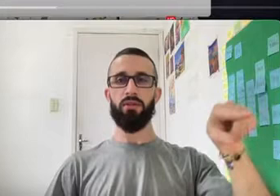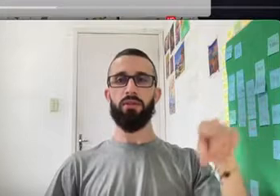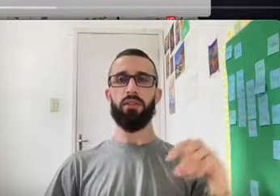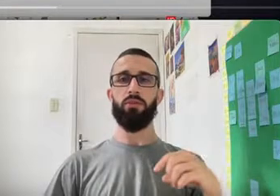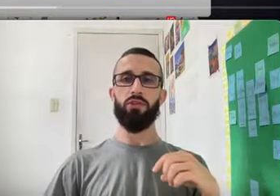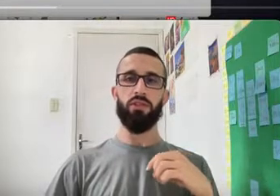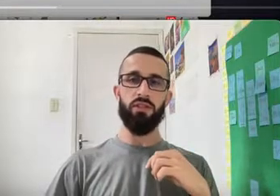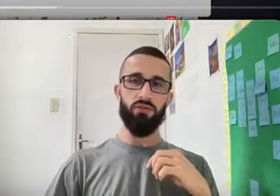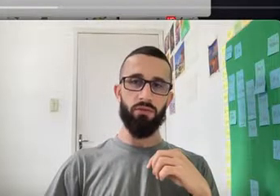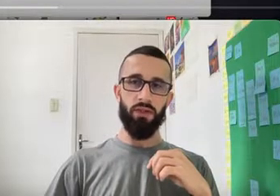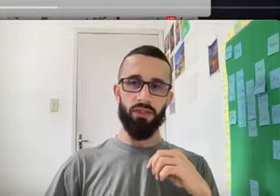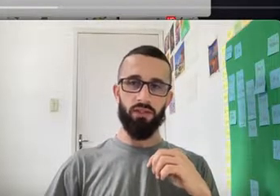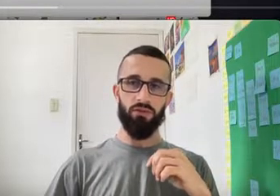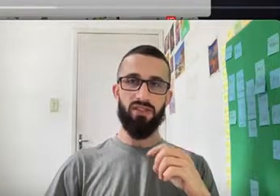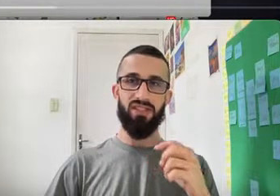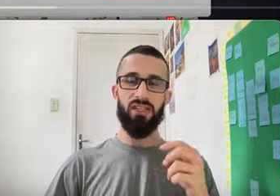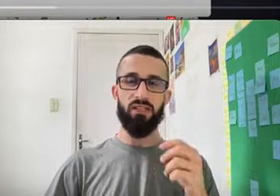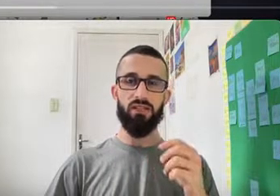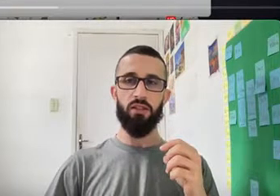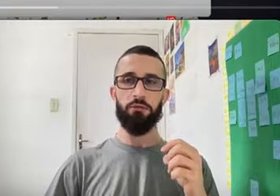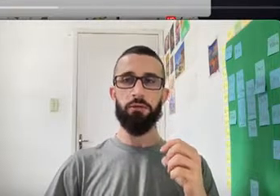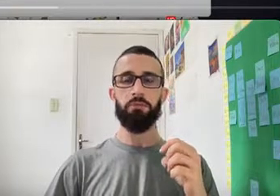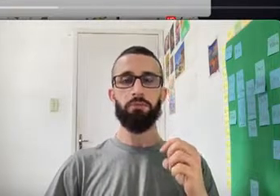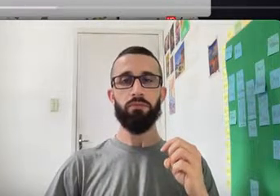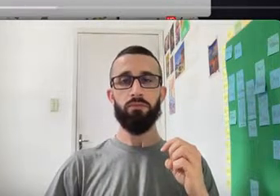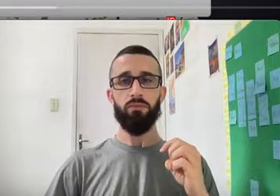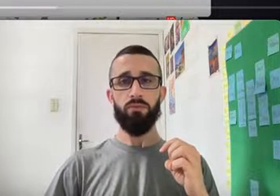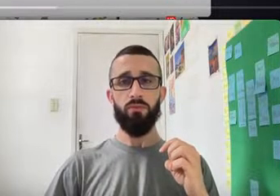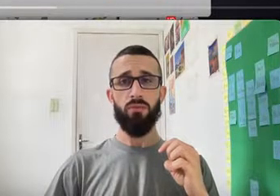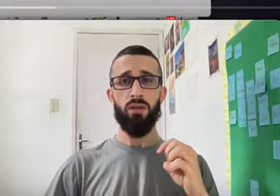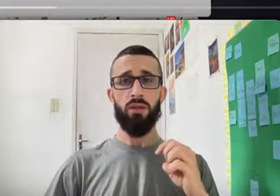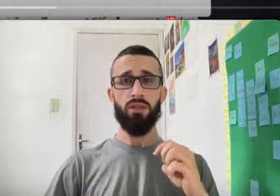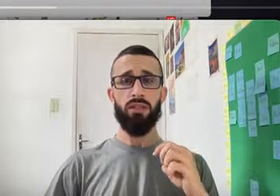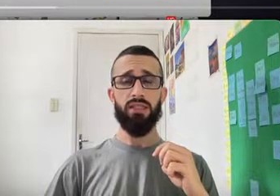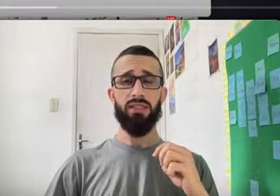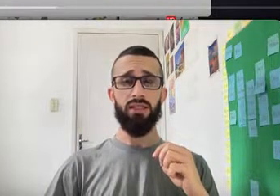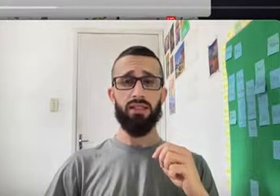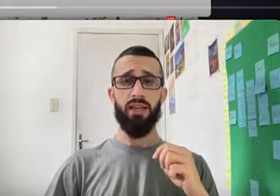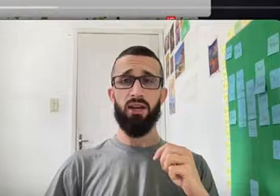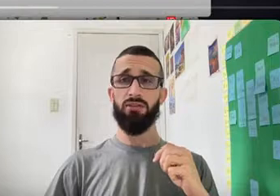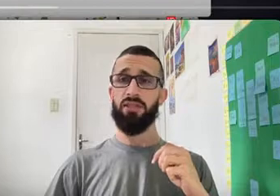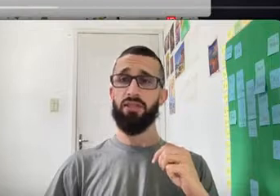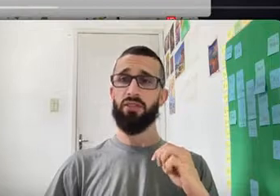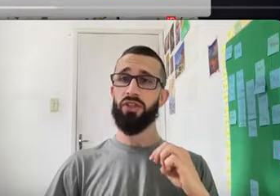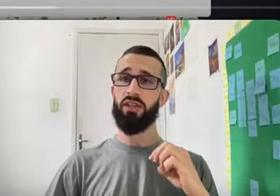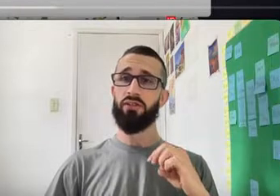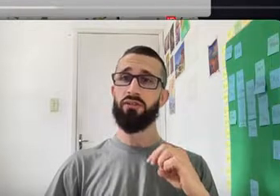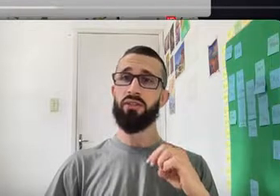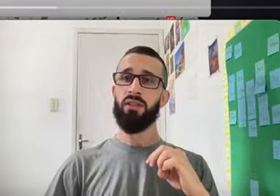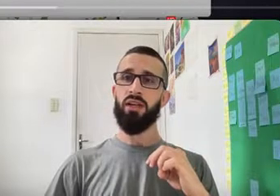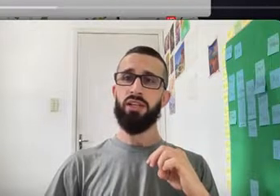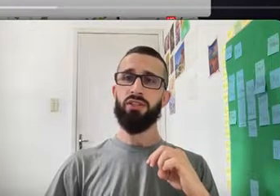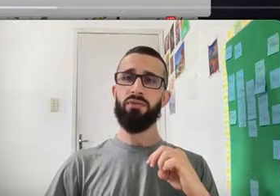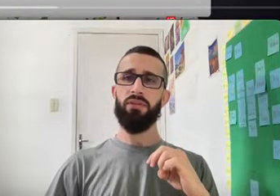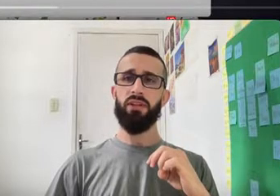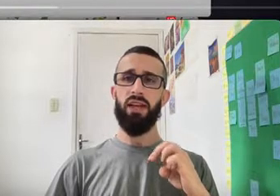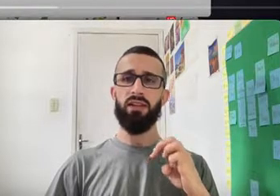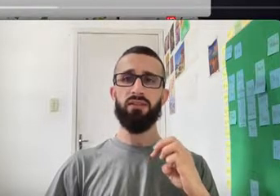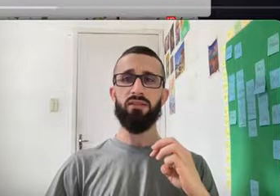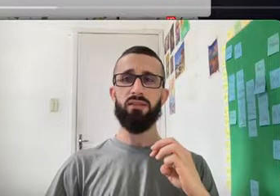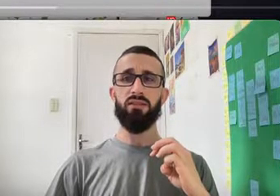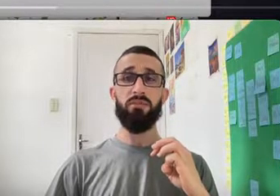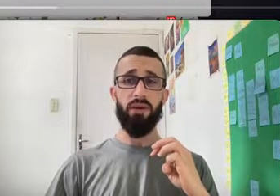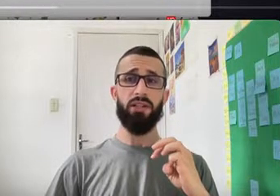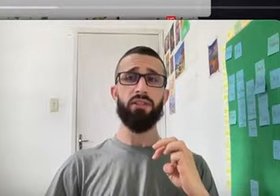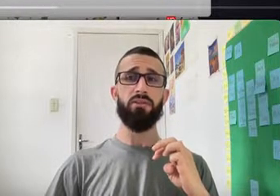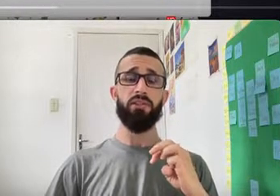In Português It's Reflexive Se Inscreva Nesse Canal In This Channel And Don't Forget